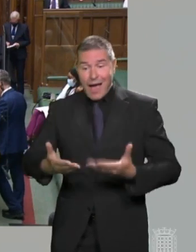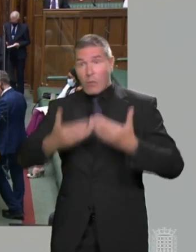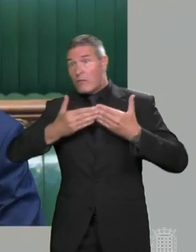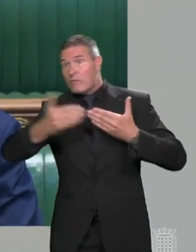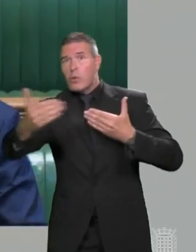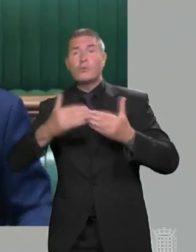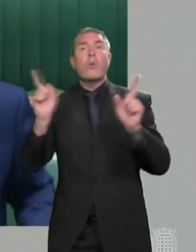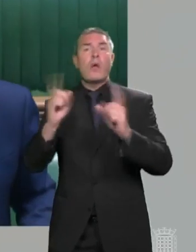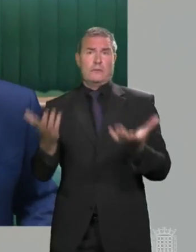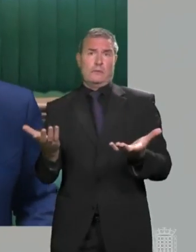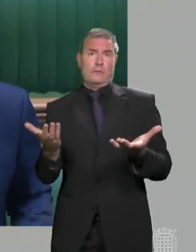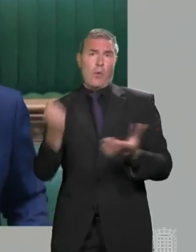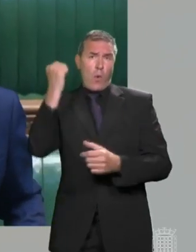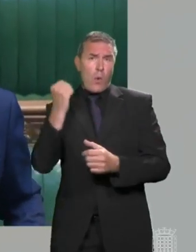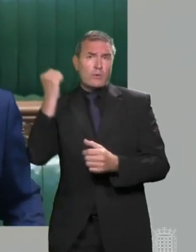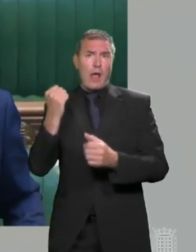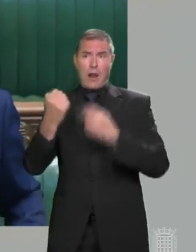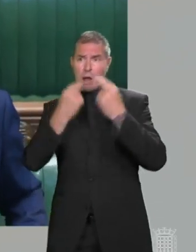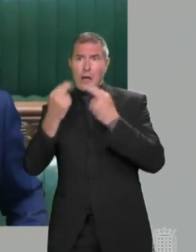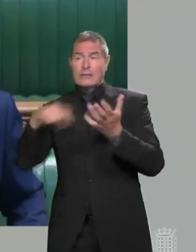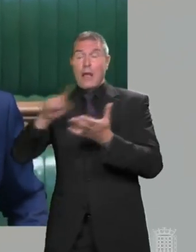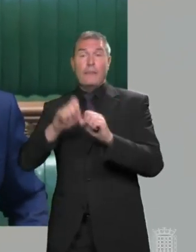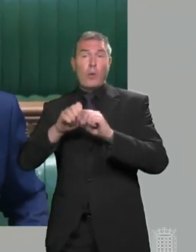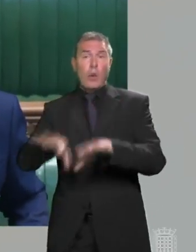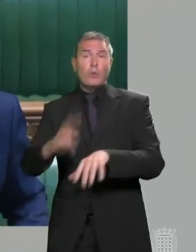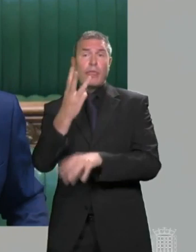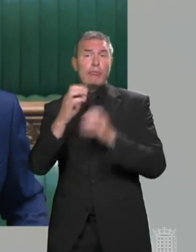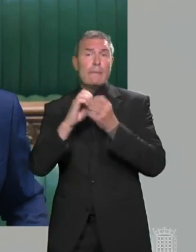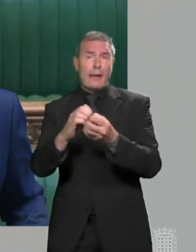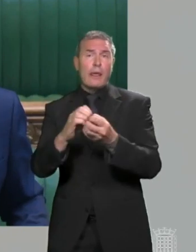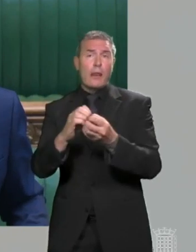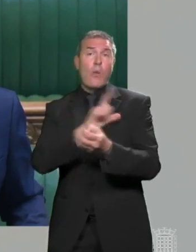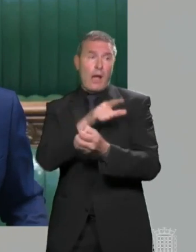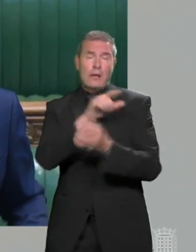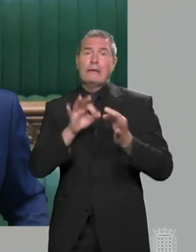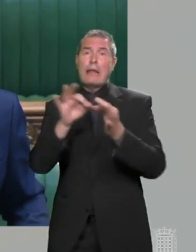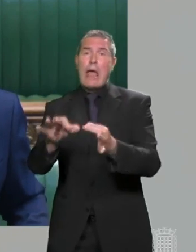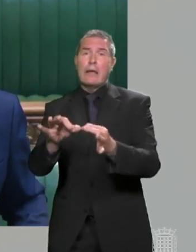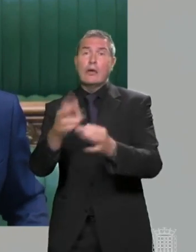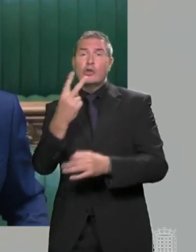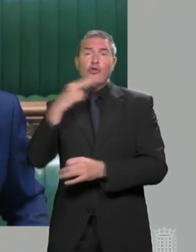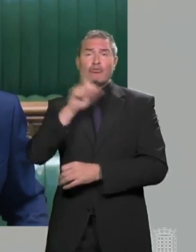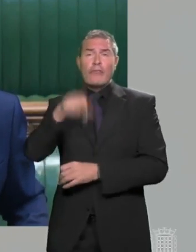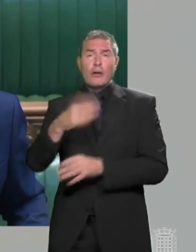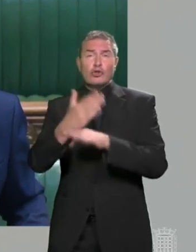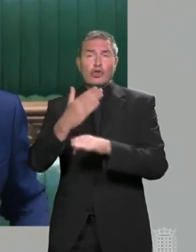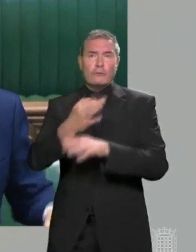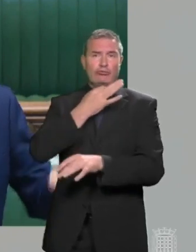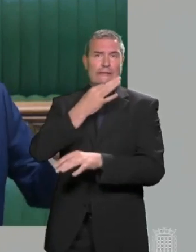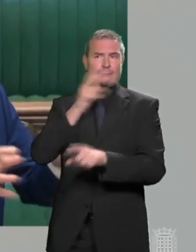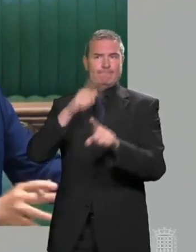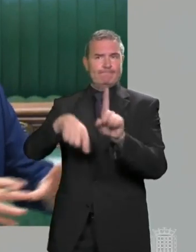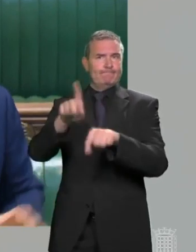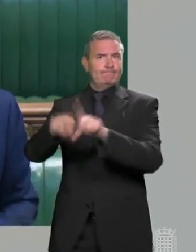this week. Hospitality UK says the sector will lose £3 billion because of the delay and that 200,000 jobs could be at risk.